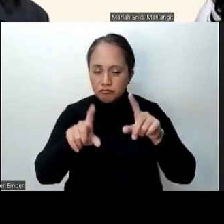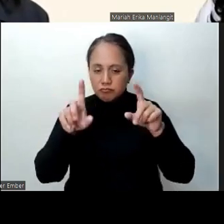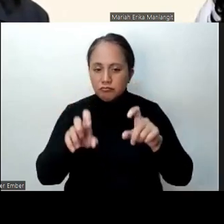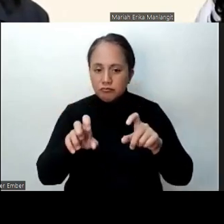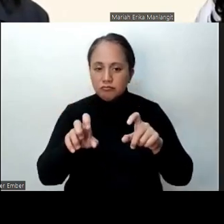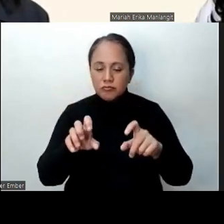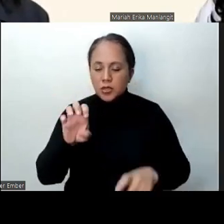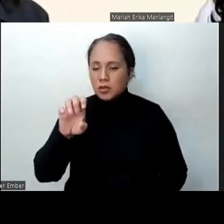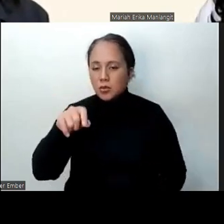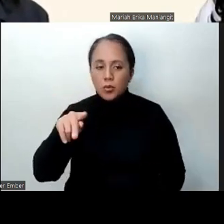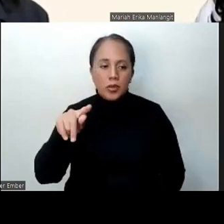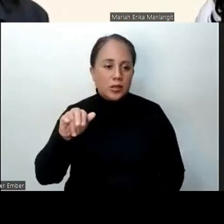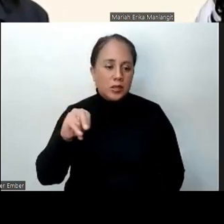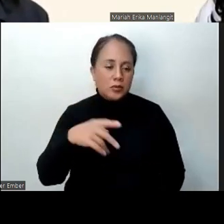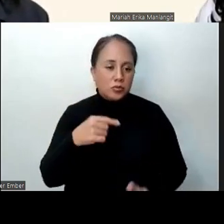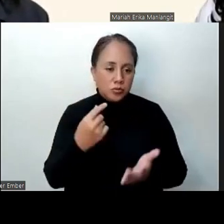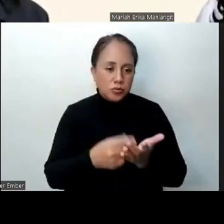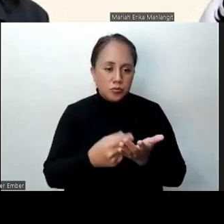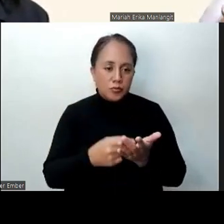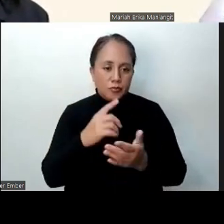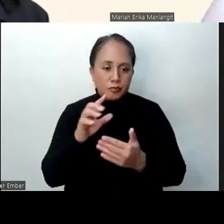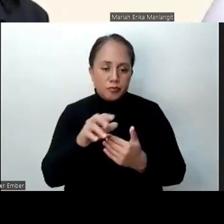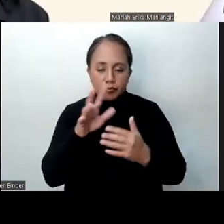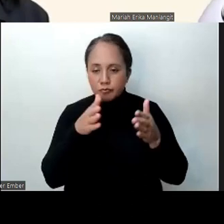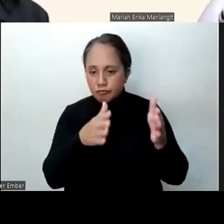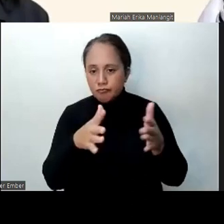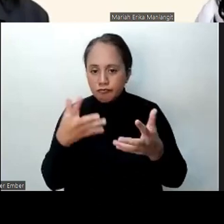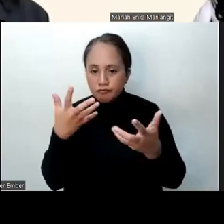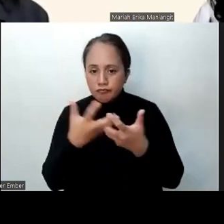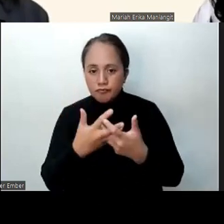to ensure that the scores for the three forms can be comparable?